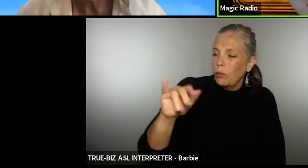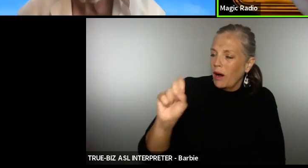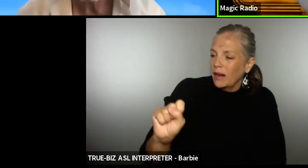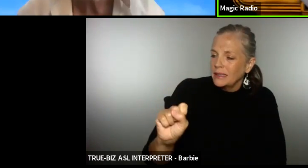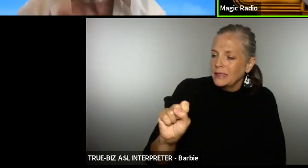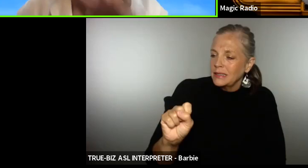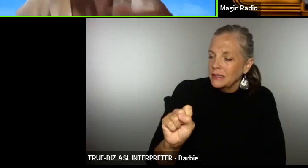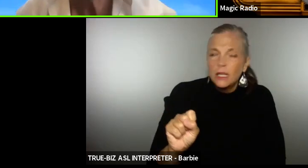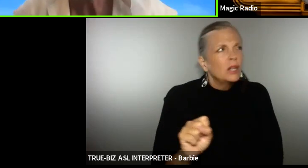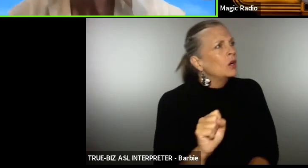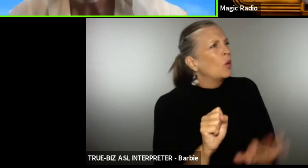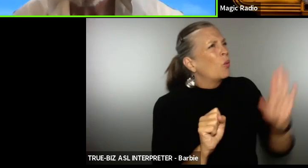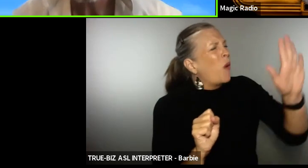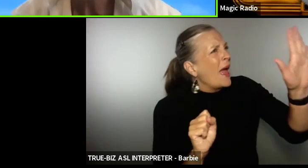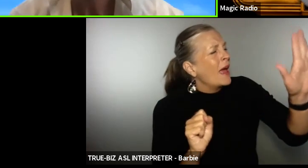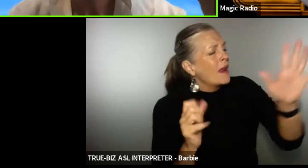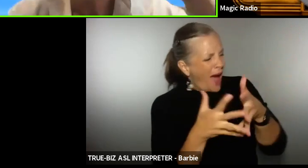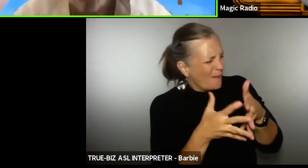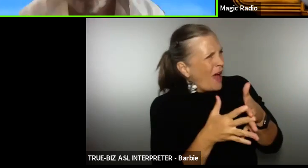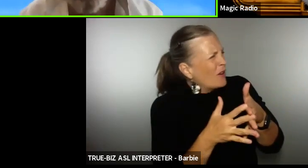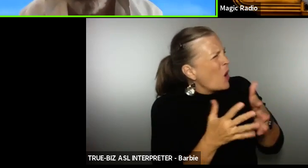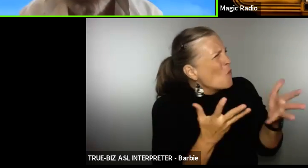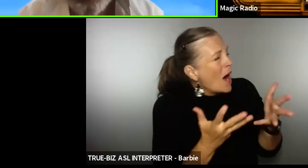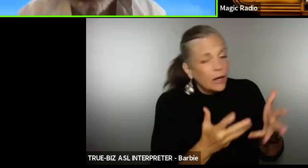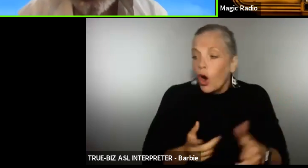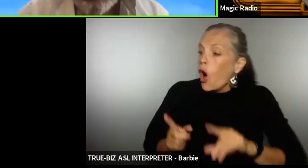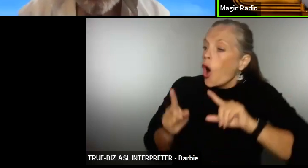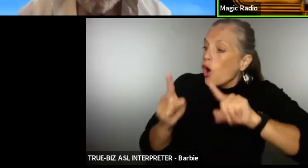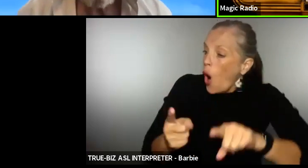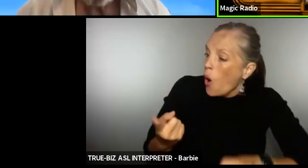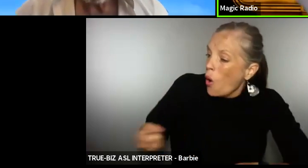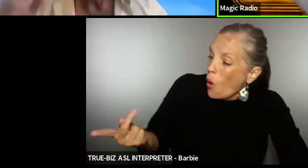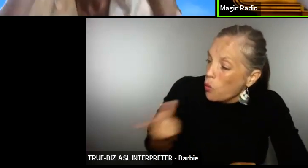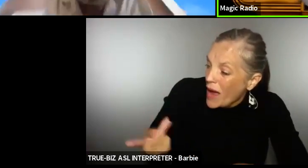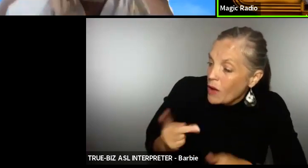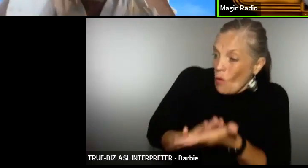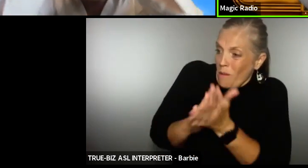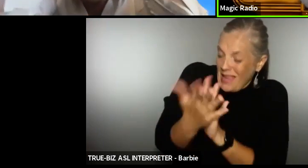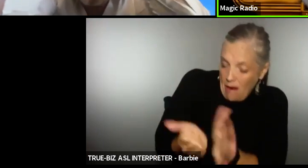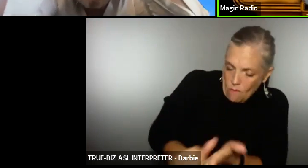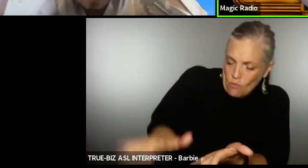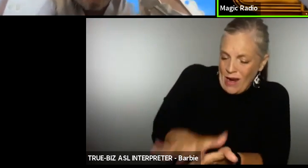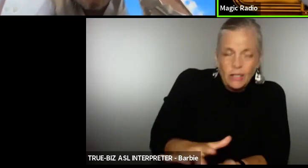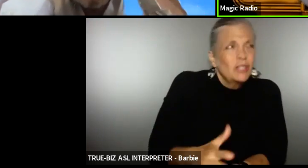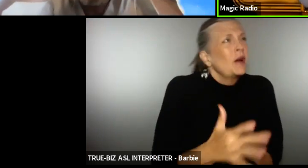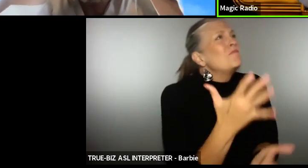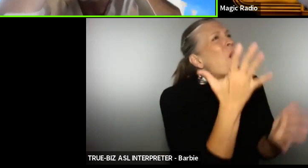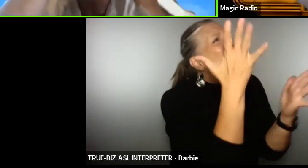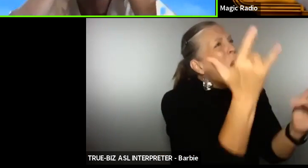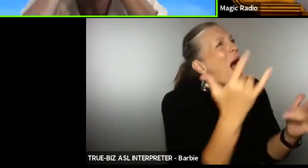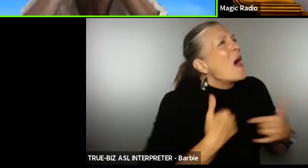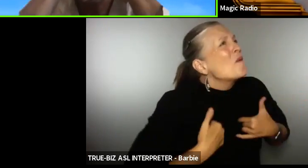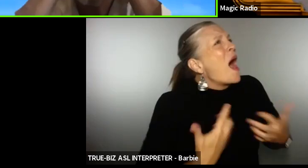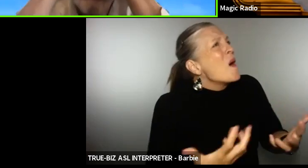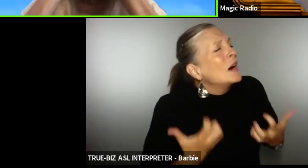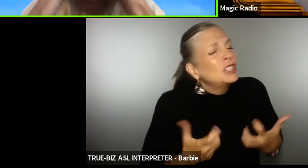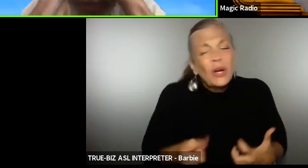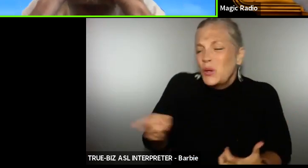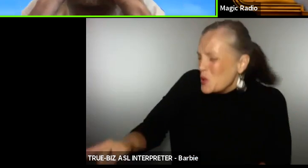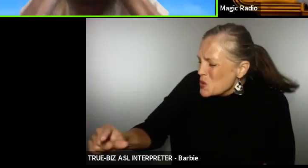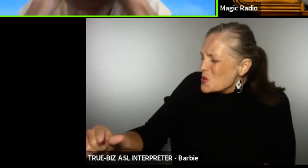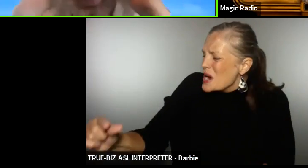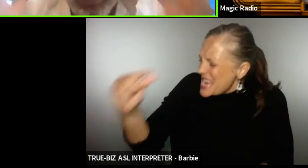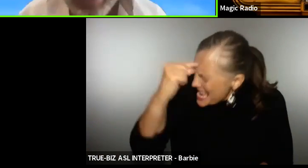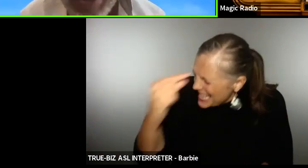what the well we'll be rich just go why would I want to you idiot this is the chance of a